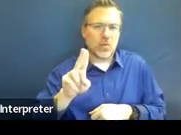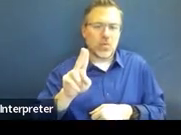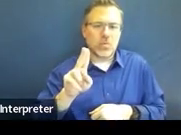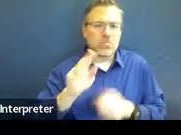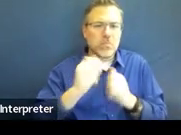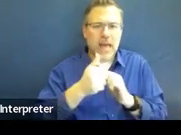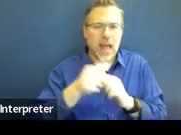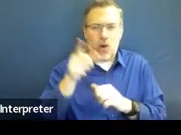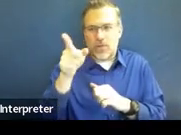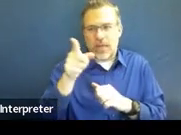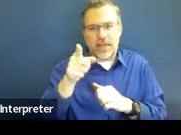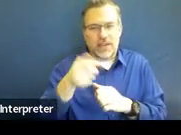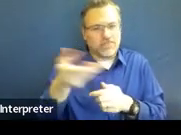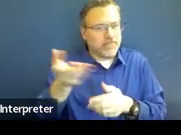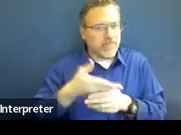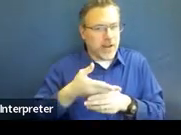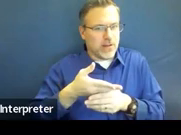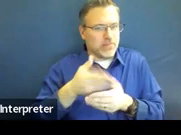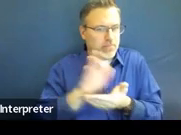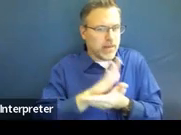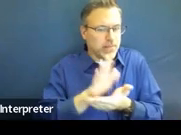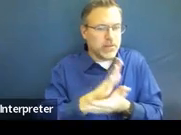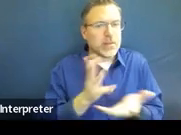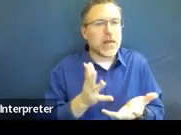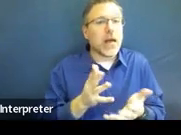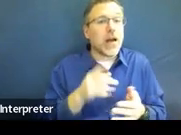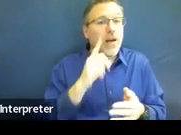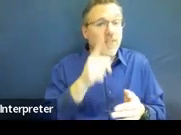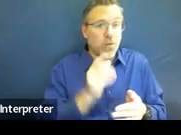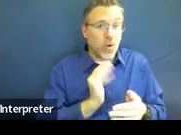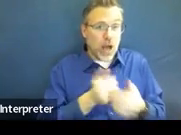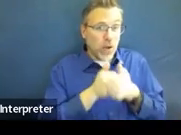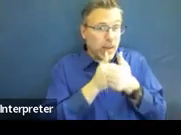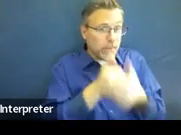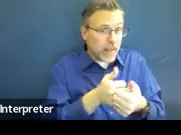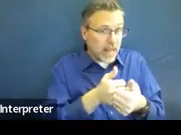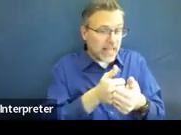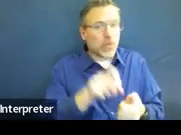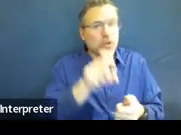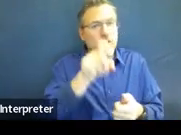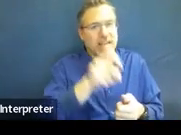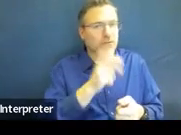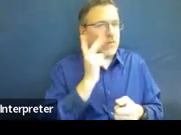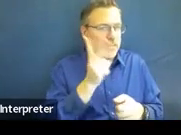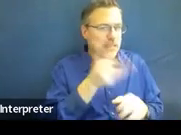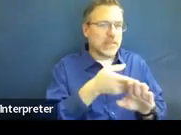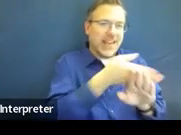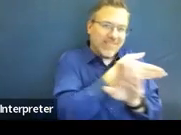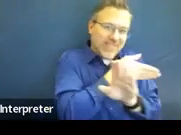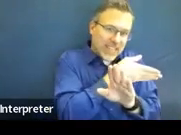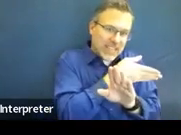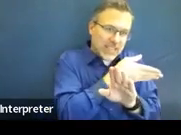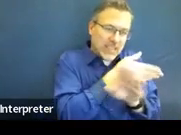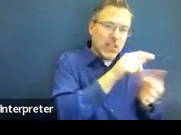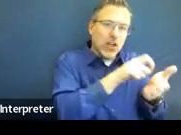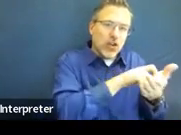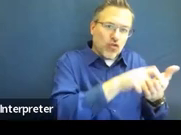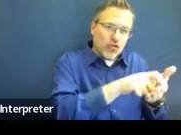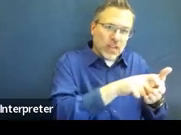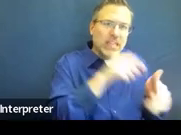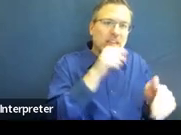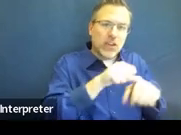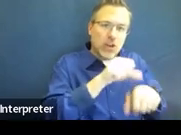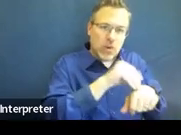But we would, compliance-wise, we would just need to see an advance written notice that matches up with the written notice of that